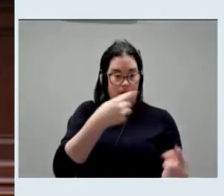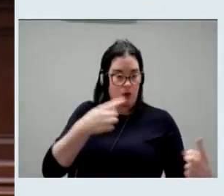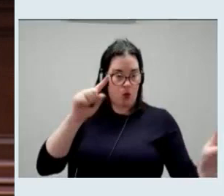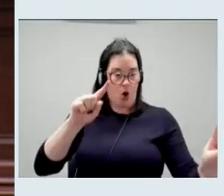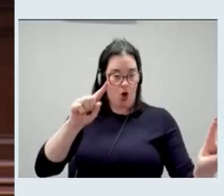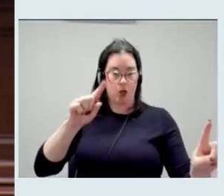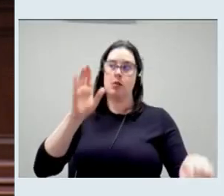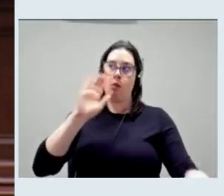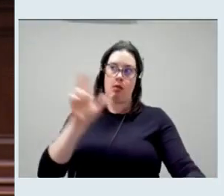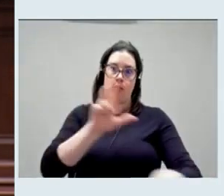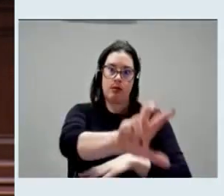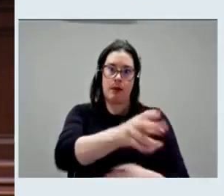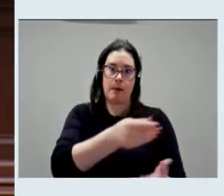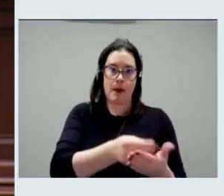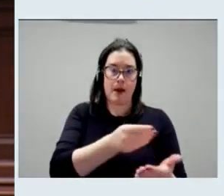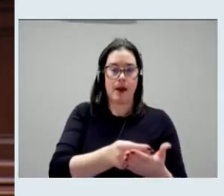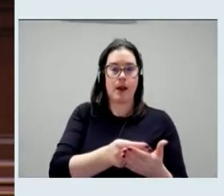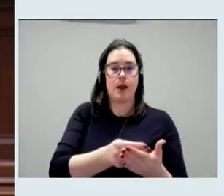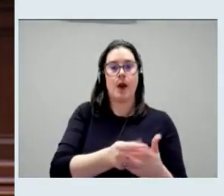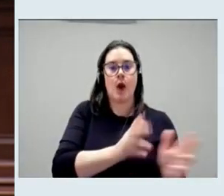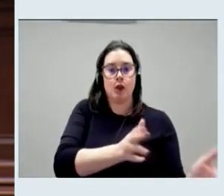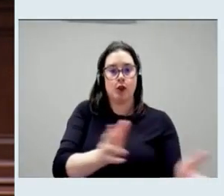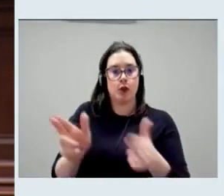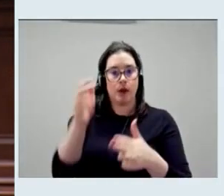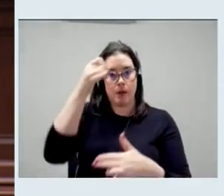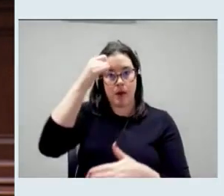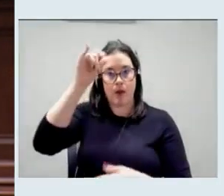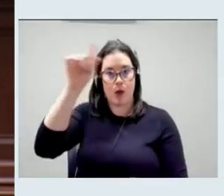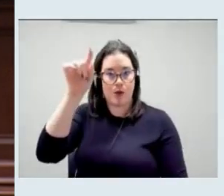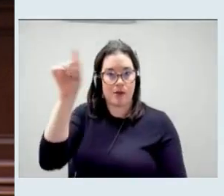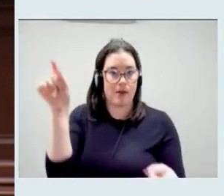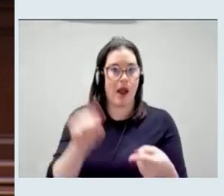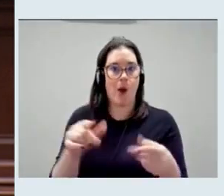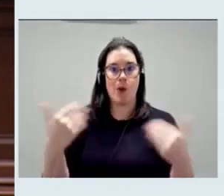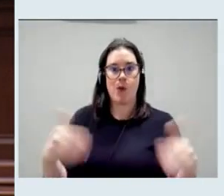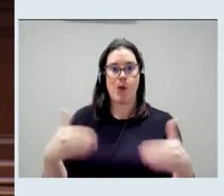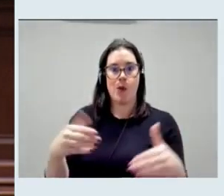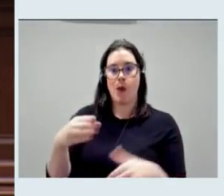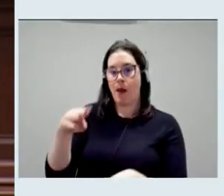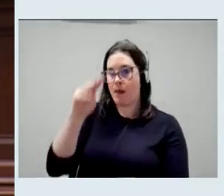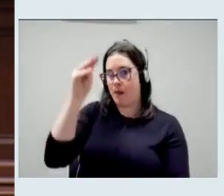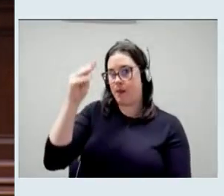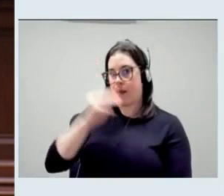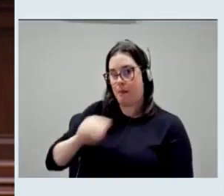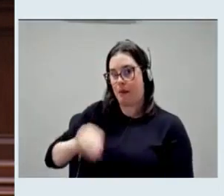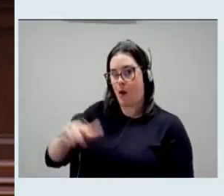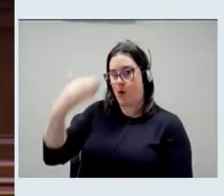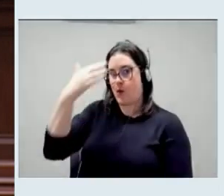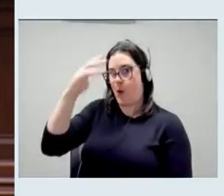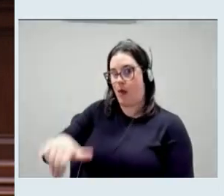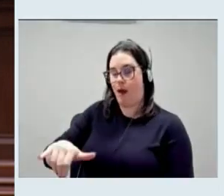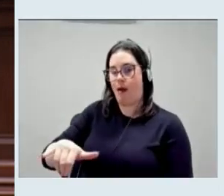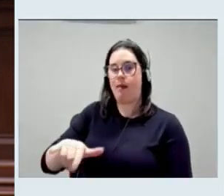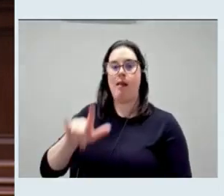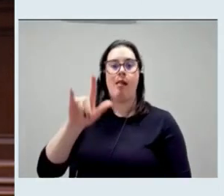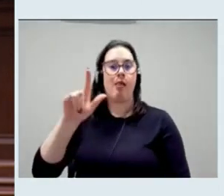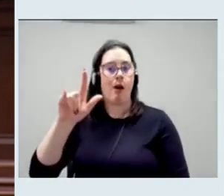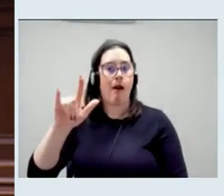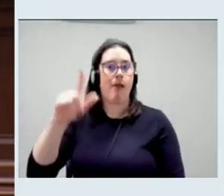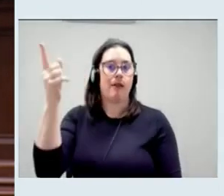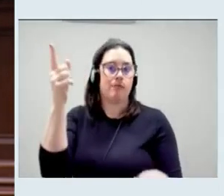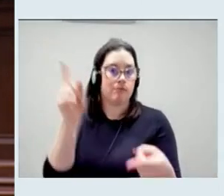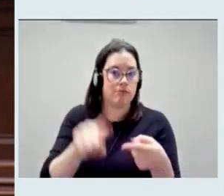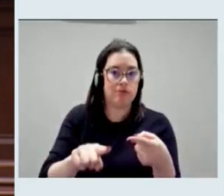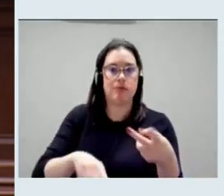32%. Mayor Brown, you know this. You're working hard. In Long Island, they're down 29%. In Westchester, down